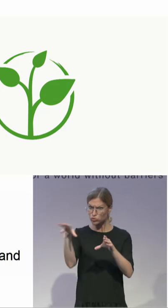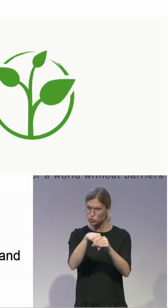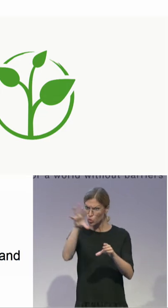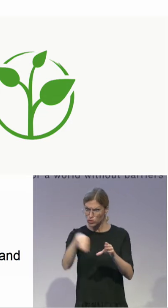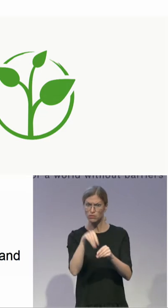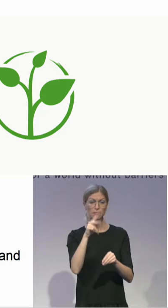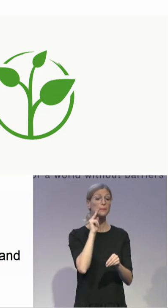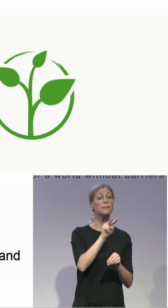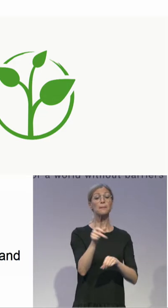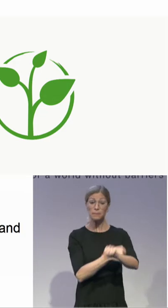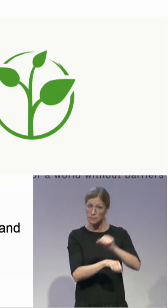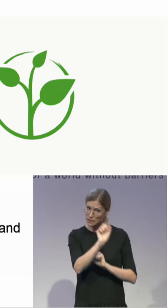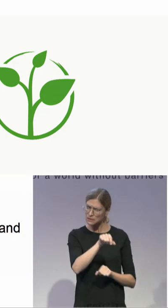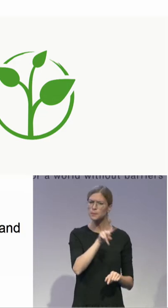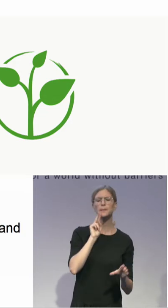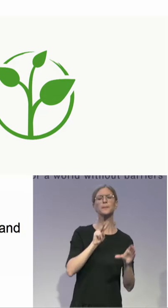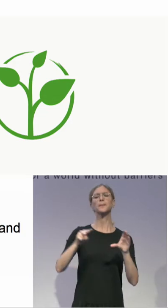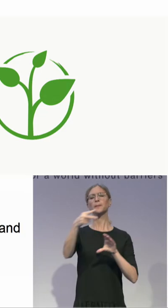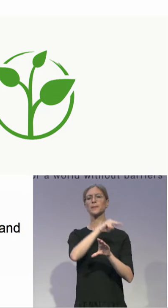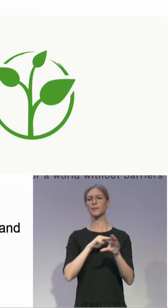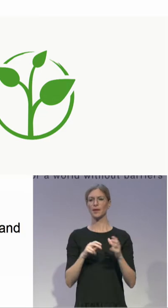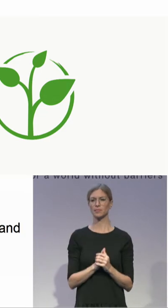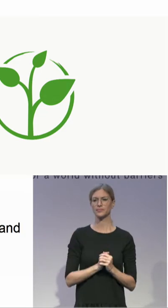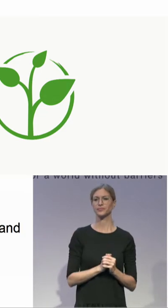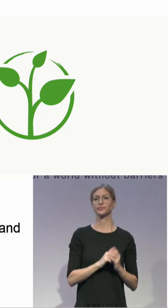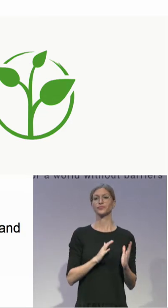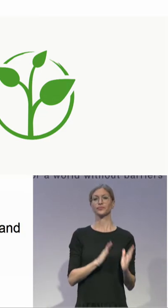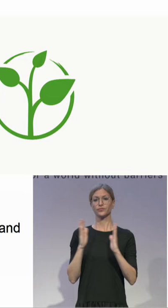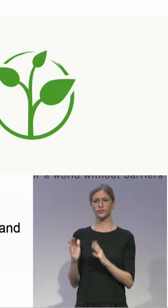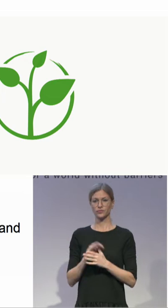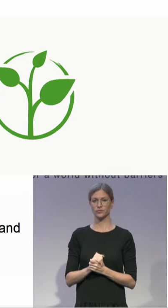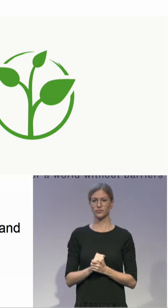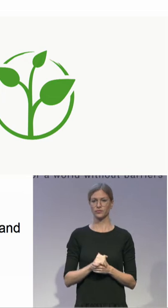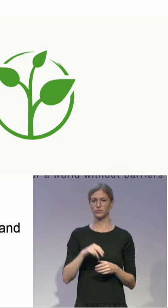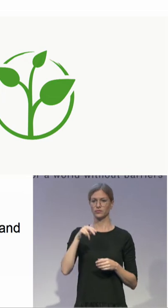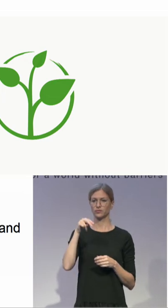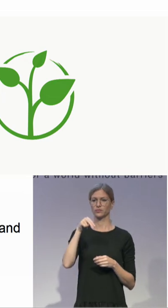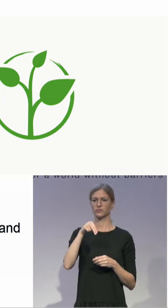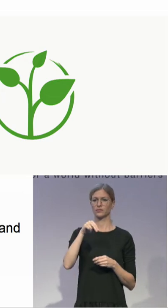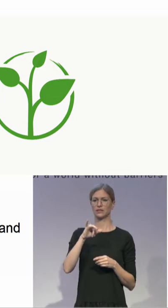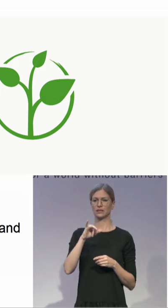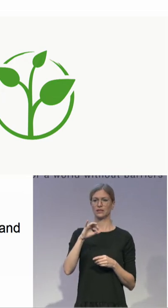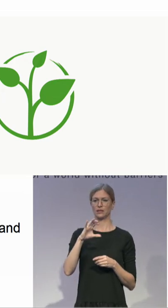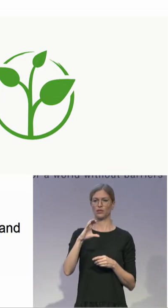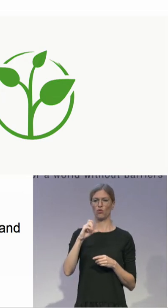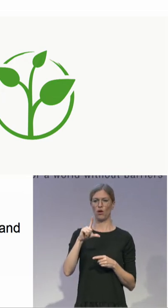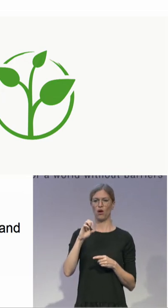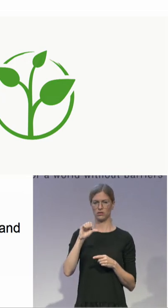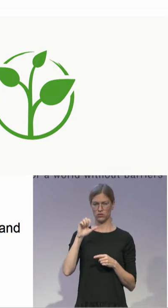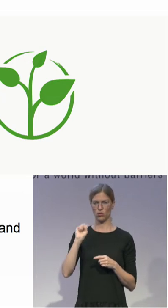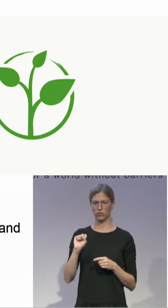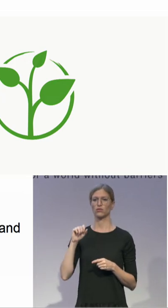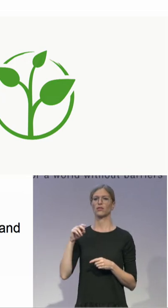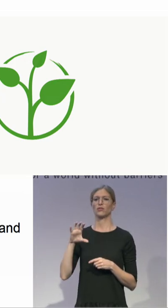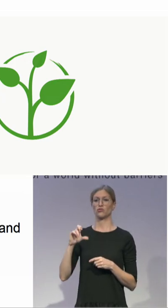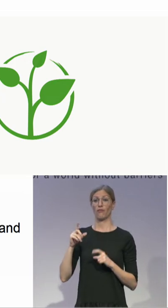I'm Nicoleson, and I'm from Australia, and I'm the founder and trainer of Supported Decision-Making. And